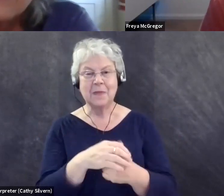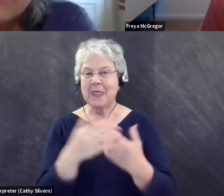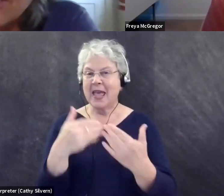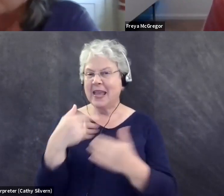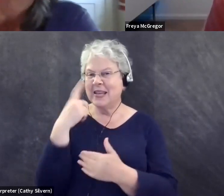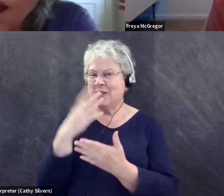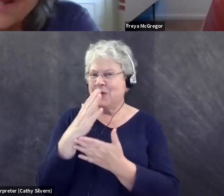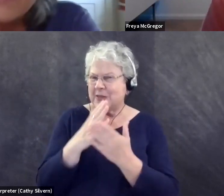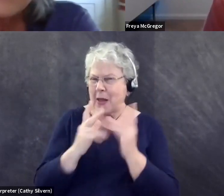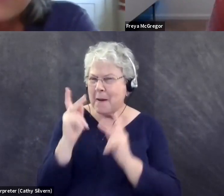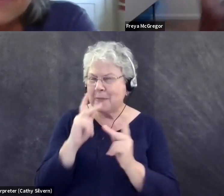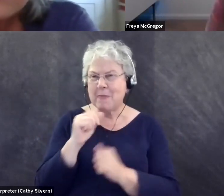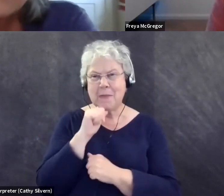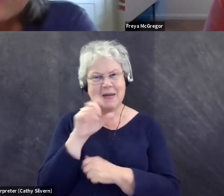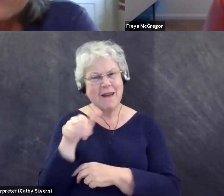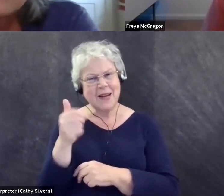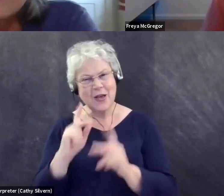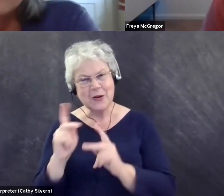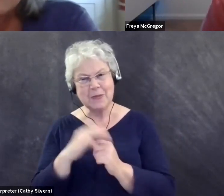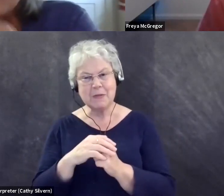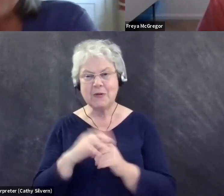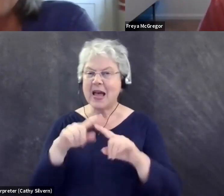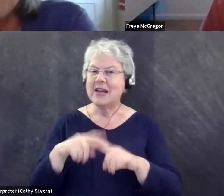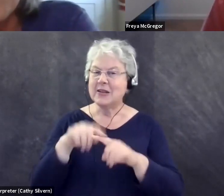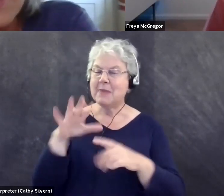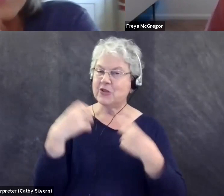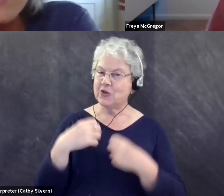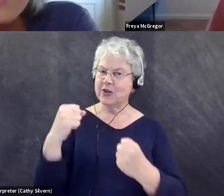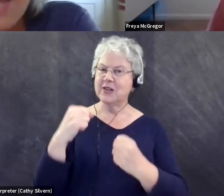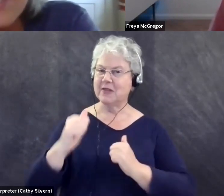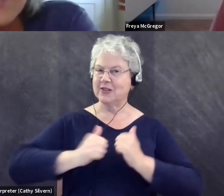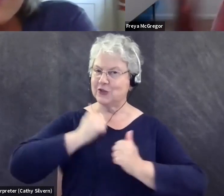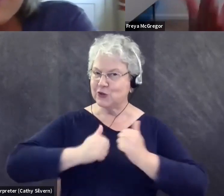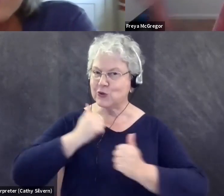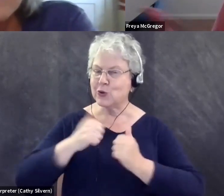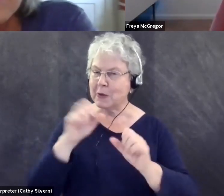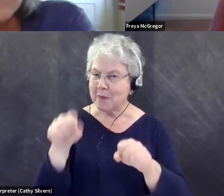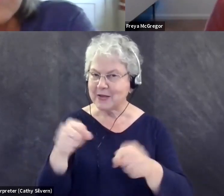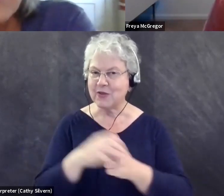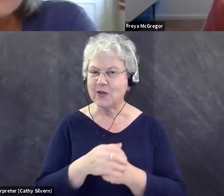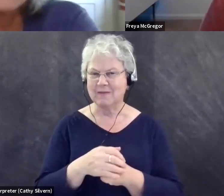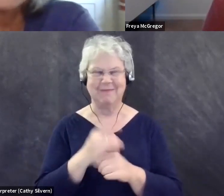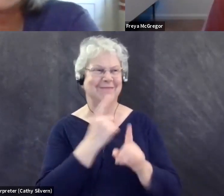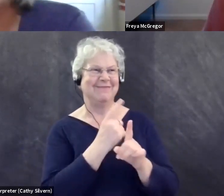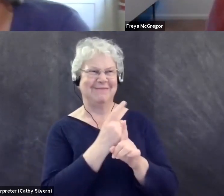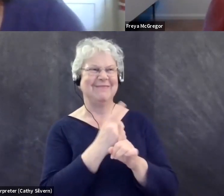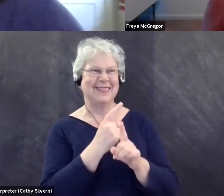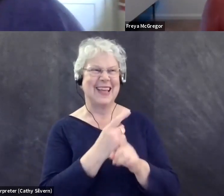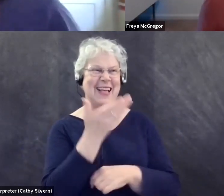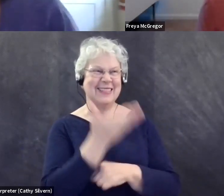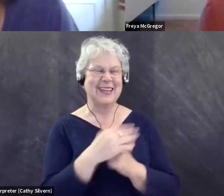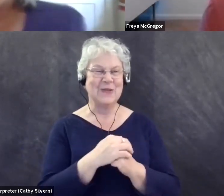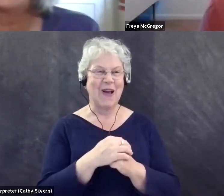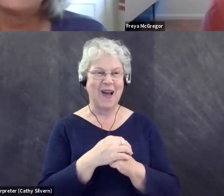than others. Not everyone is confident or as assertive as, um, exactly. Sound like you are when you're talking